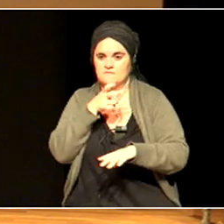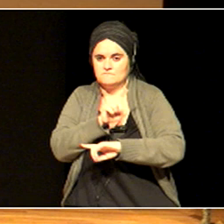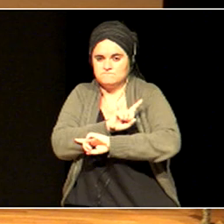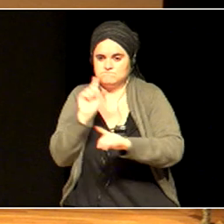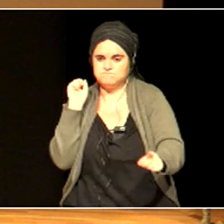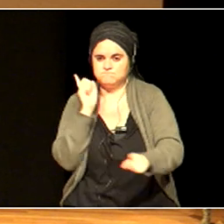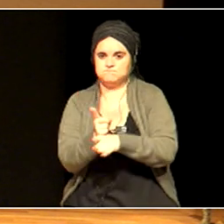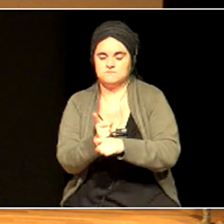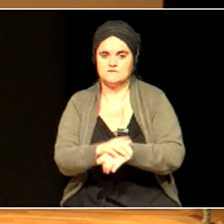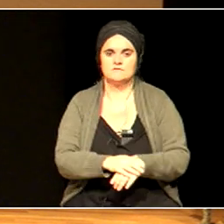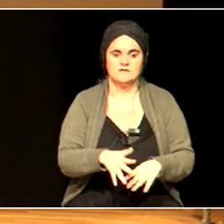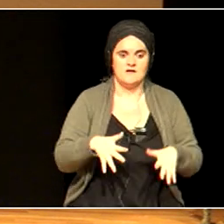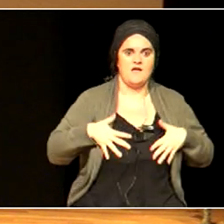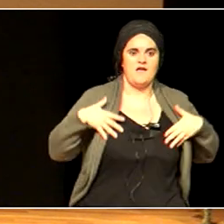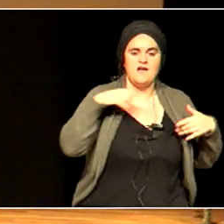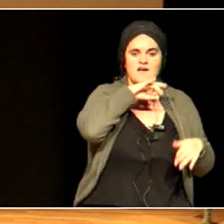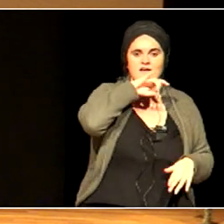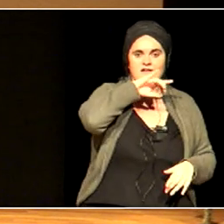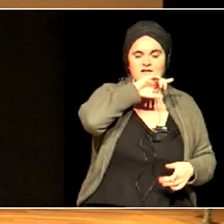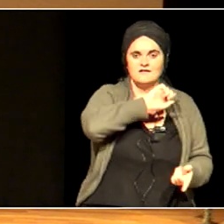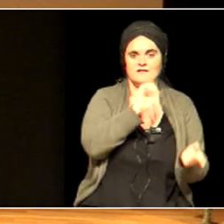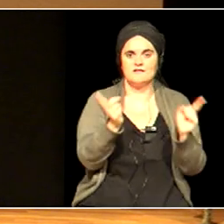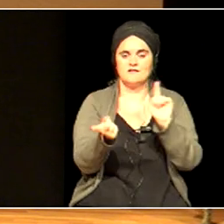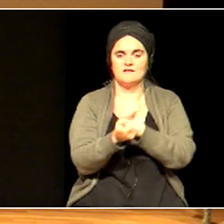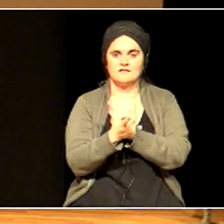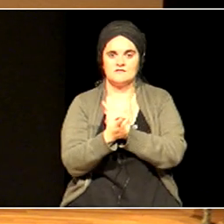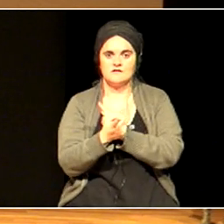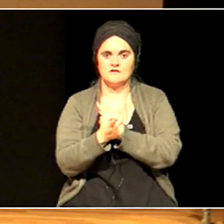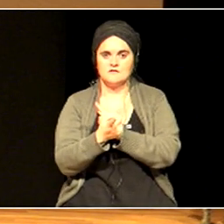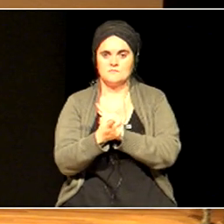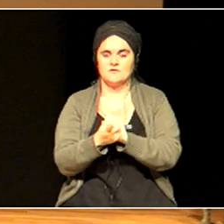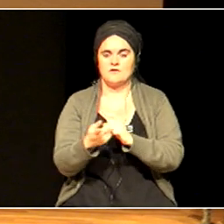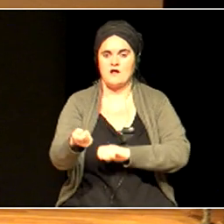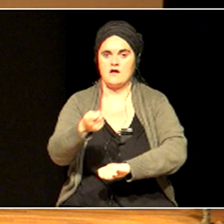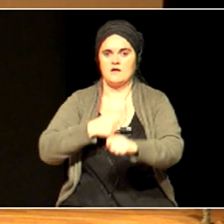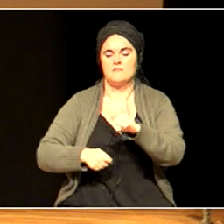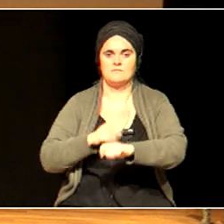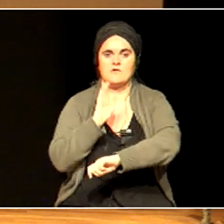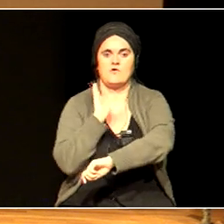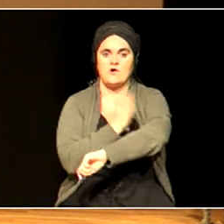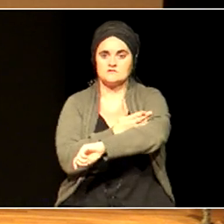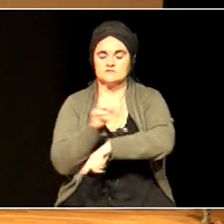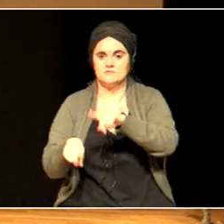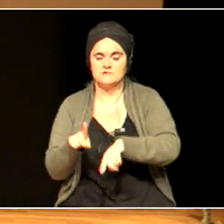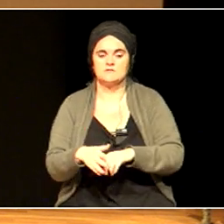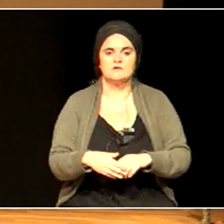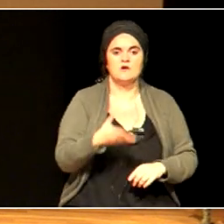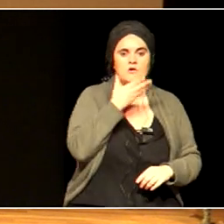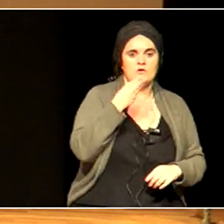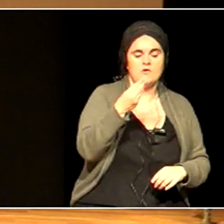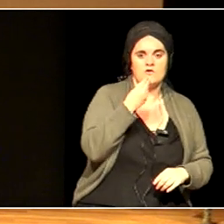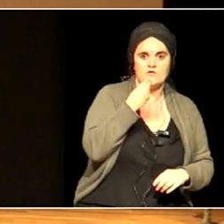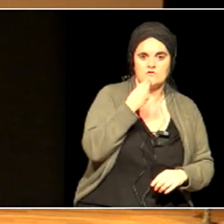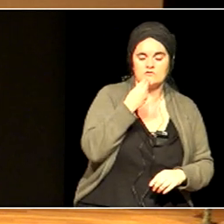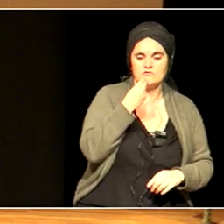Joy by reward and punishment. Beauty by beauty by Beauty by